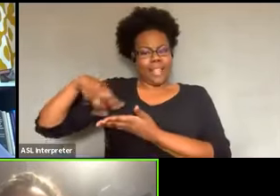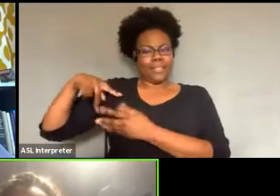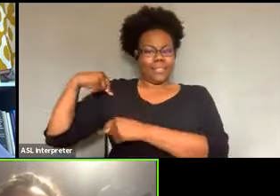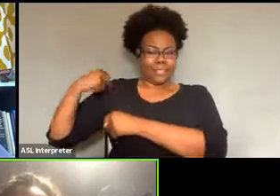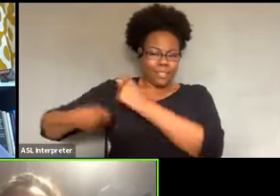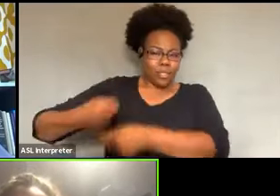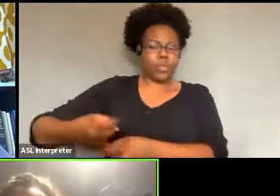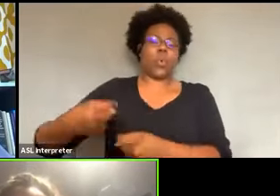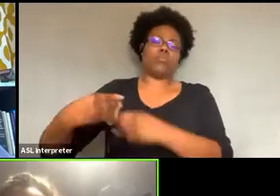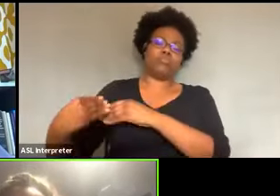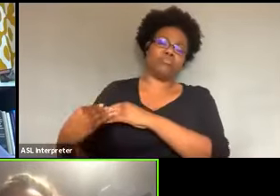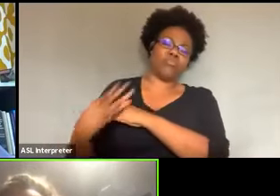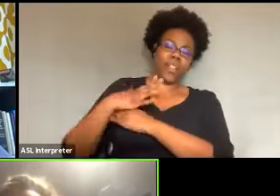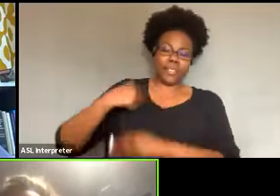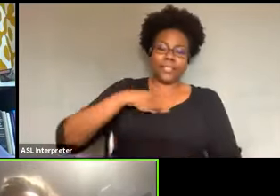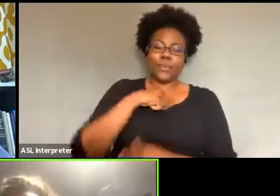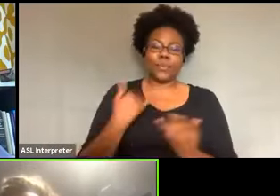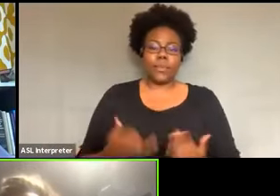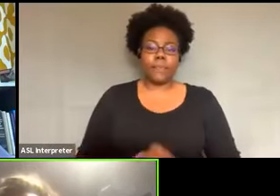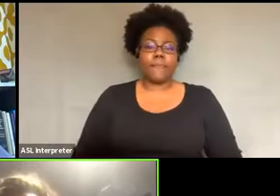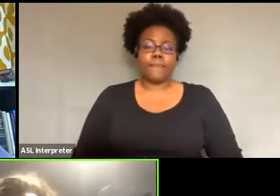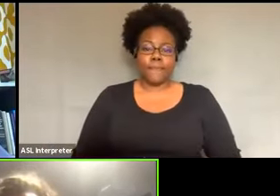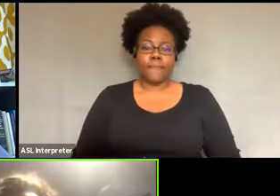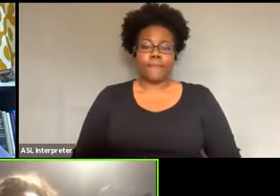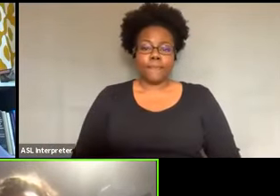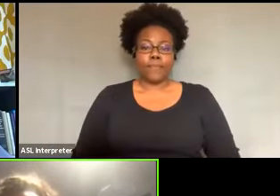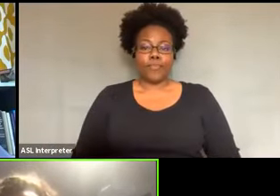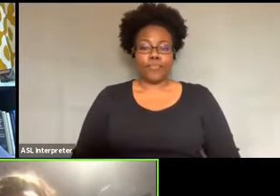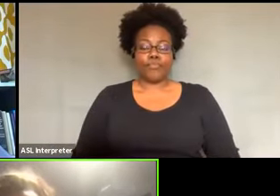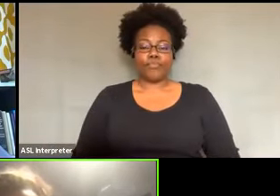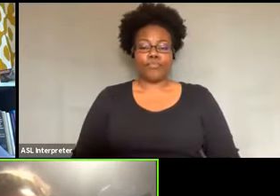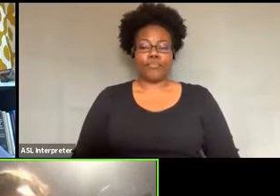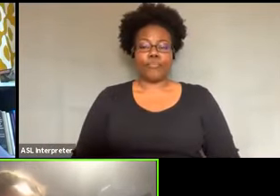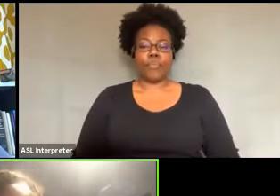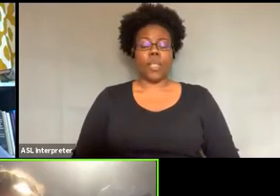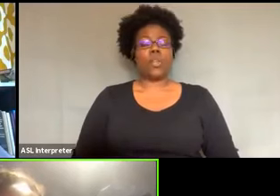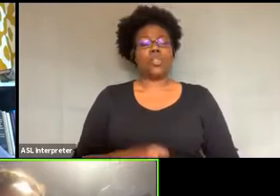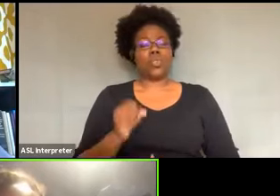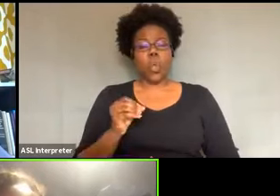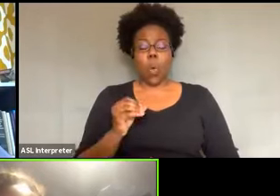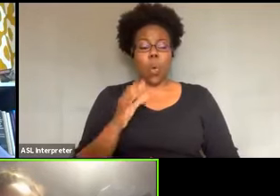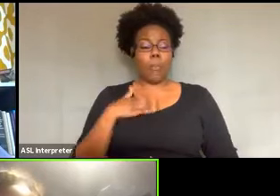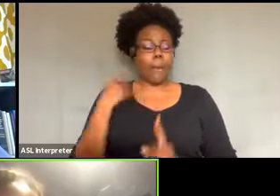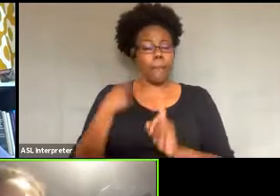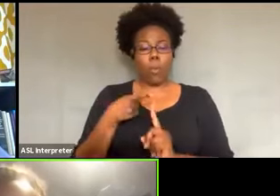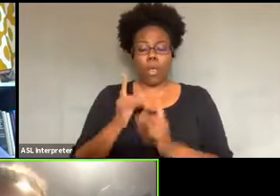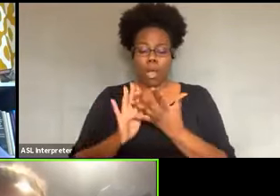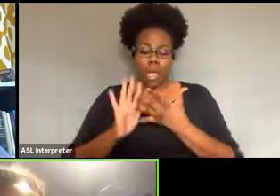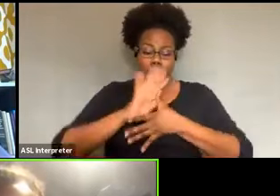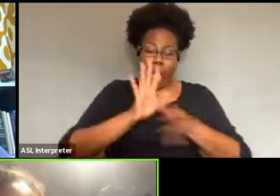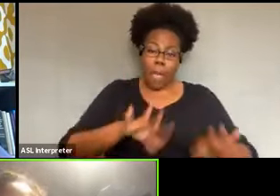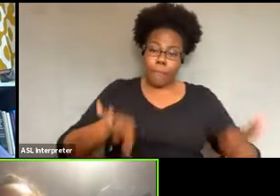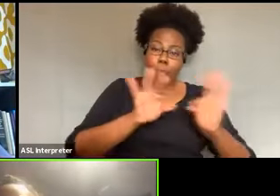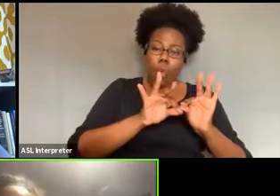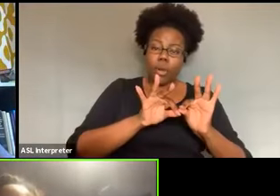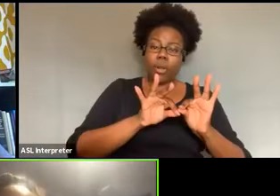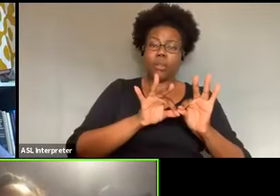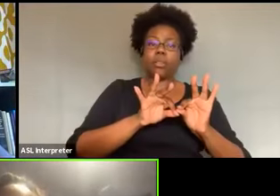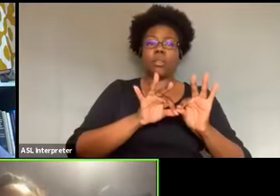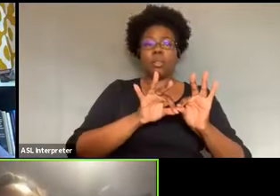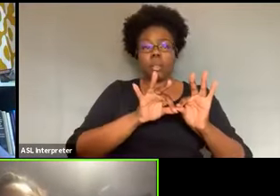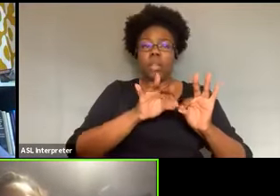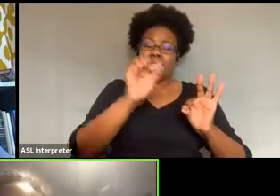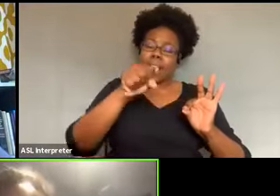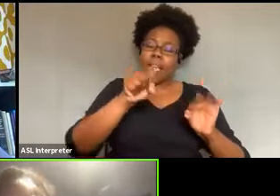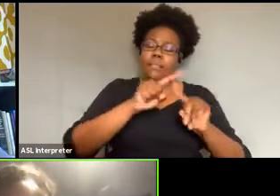It's that we're not going to be able to necessarily manifest and grow as a people. If we don't begin to